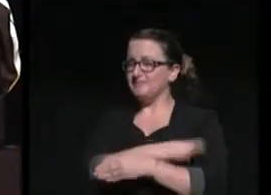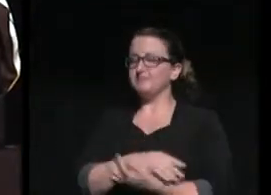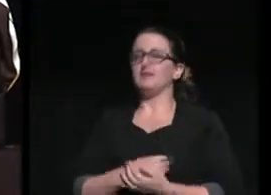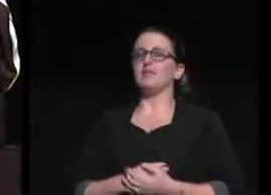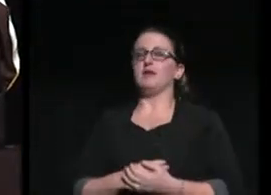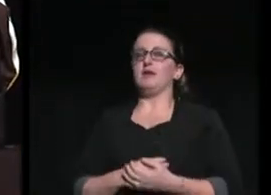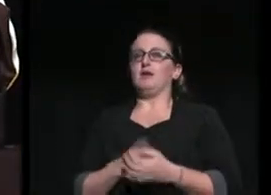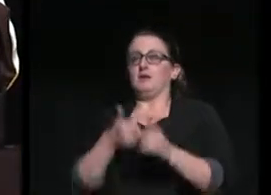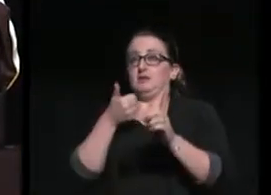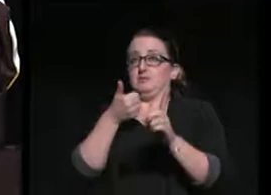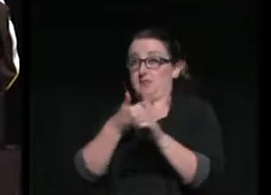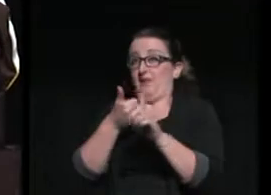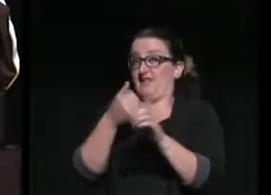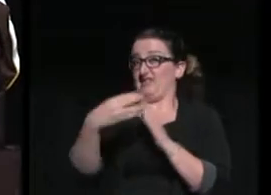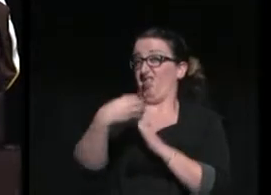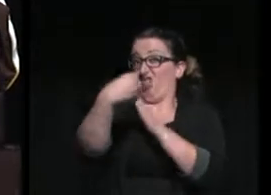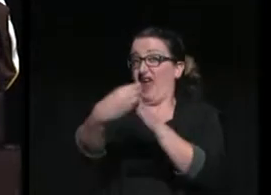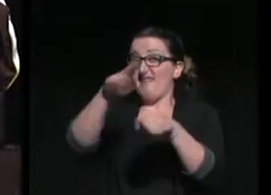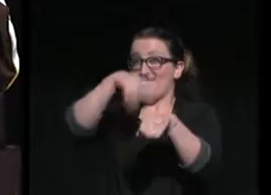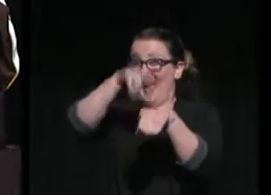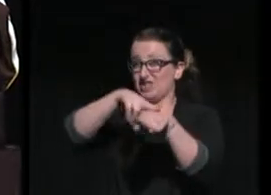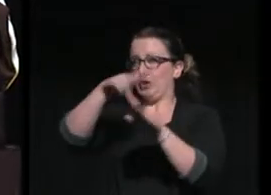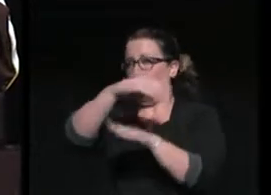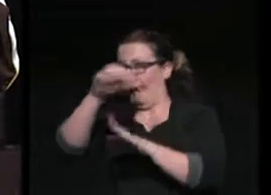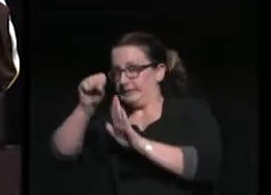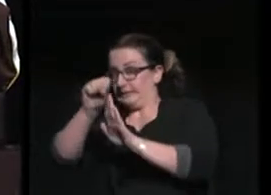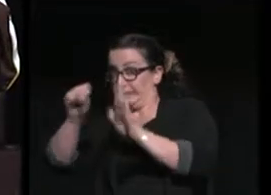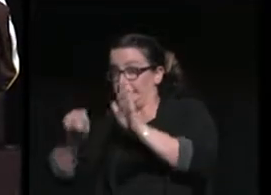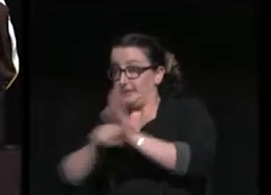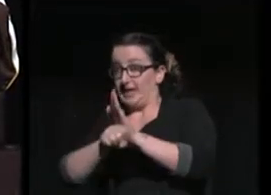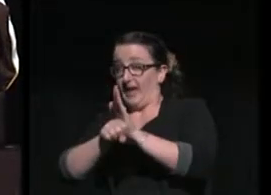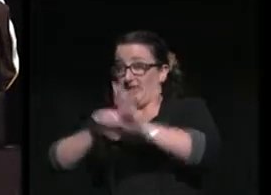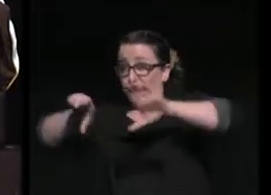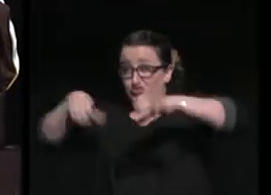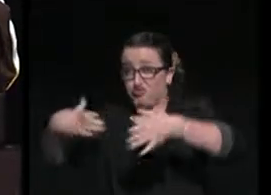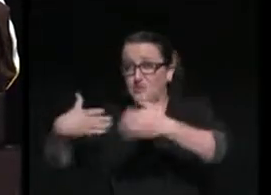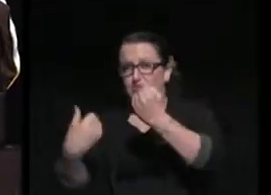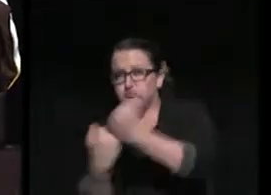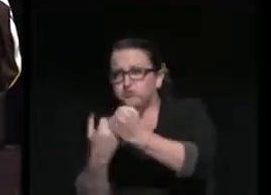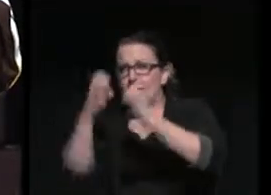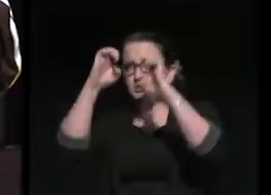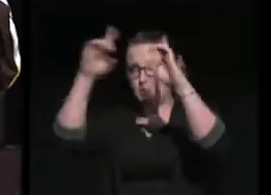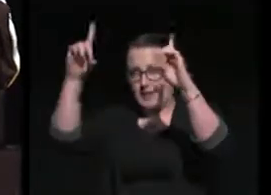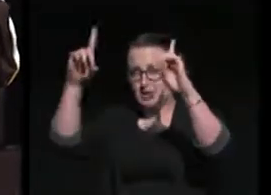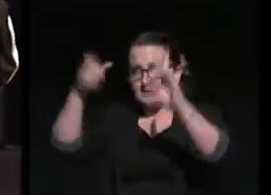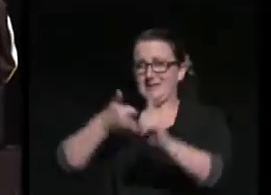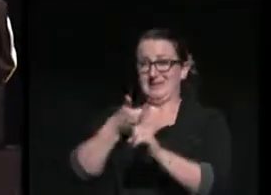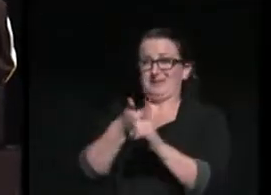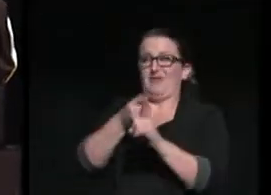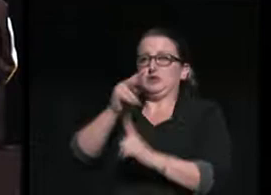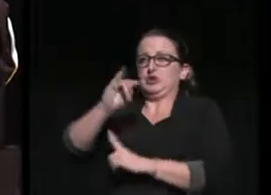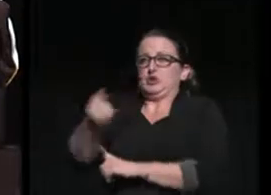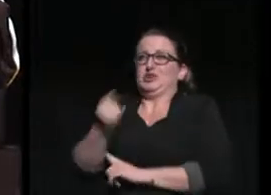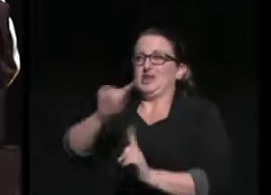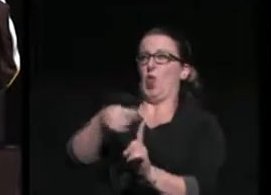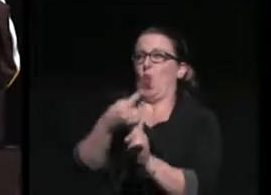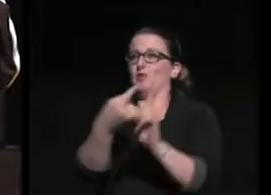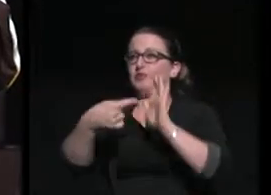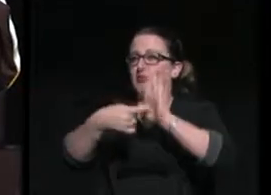and state task forces on education, served as New Jersey's sole representative on the board of the